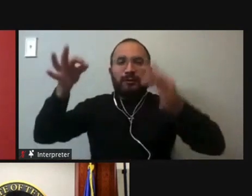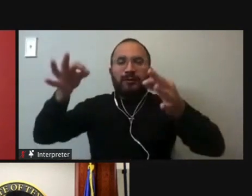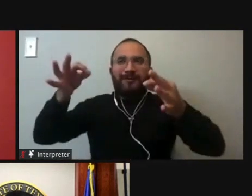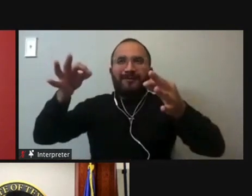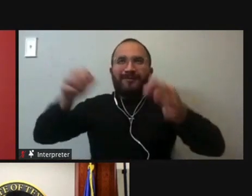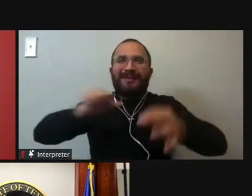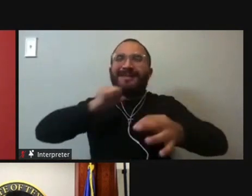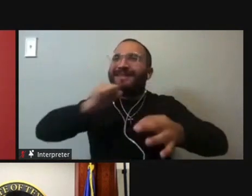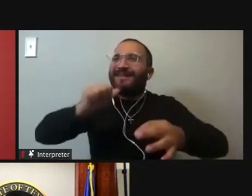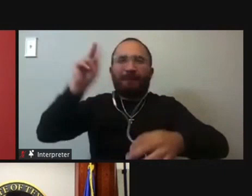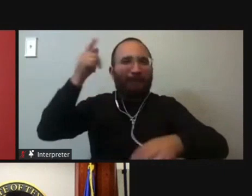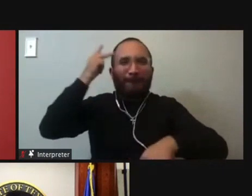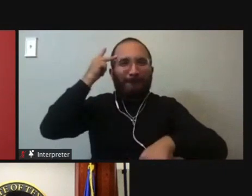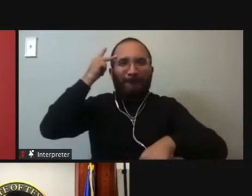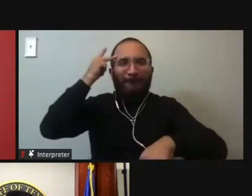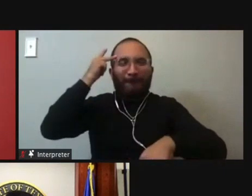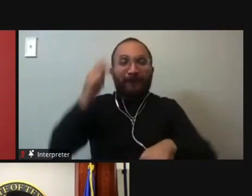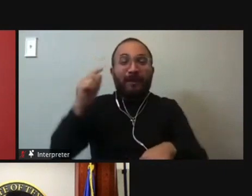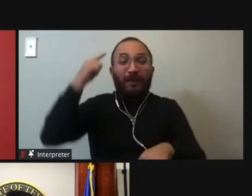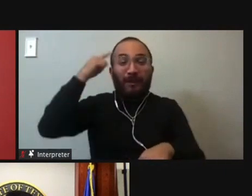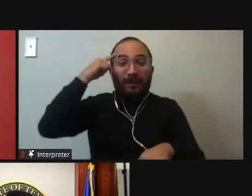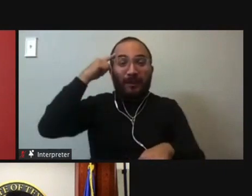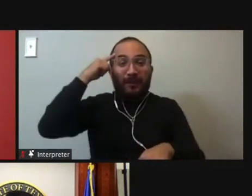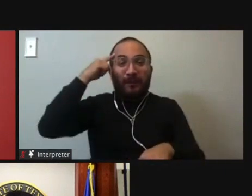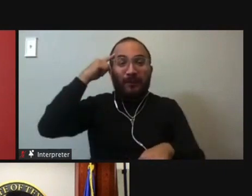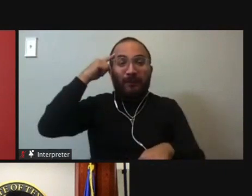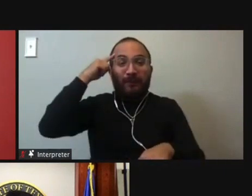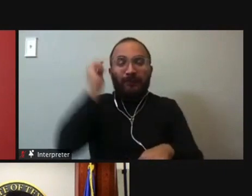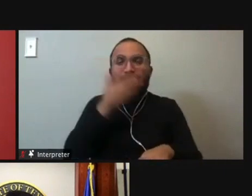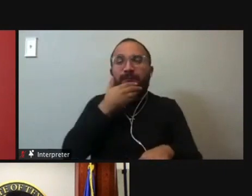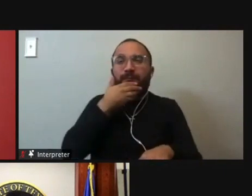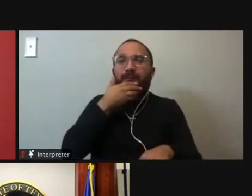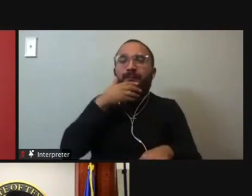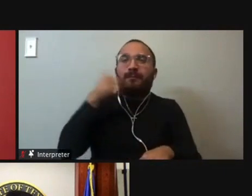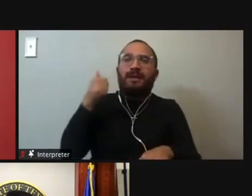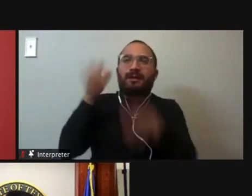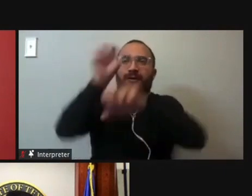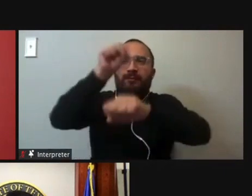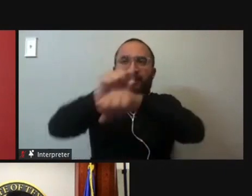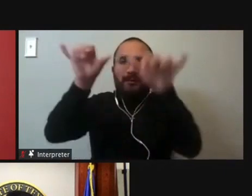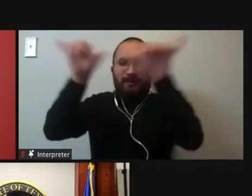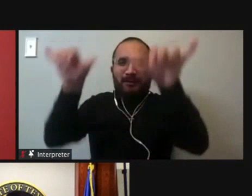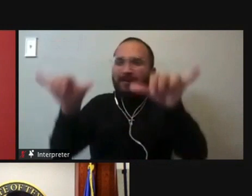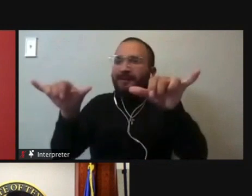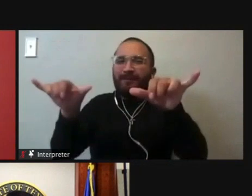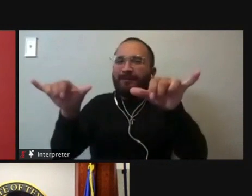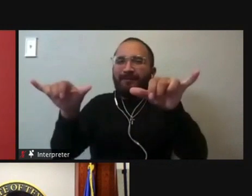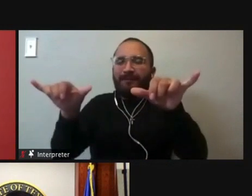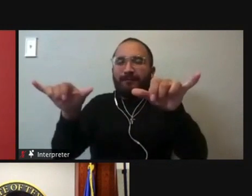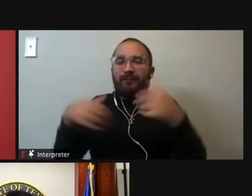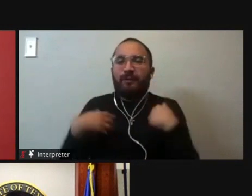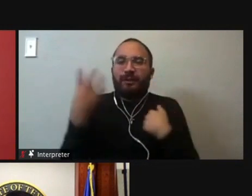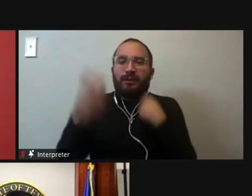a political for people who think that a better system is an appointment system. Um, I think we have four